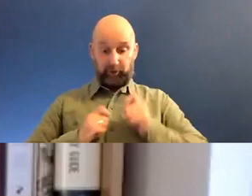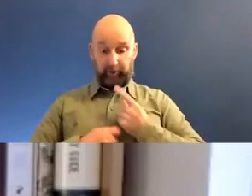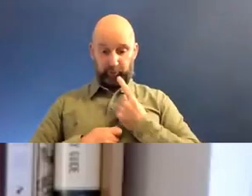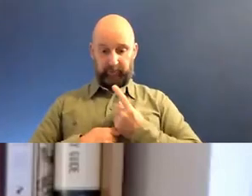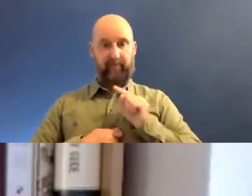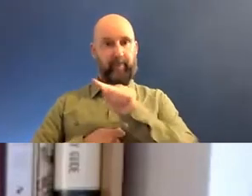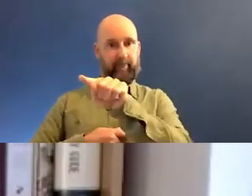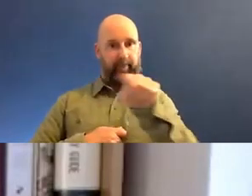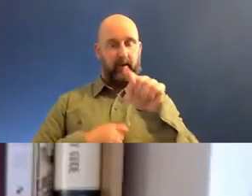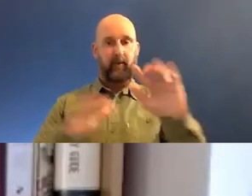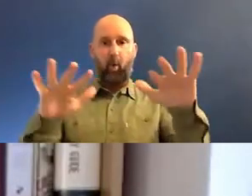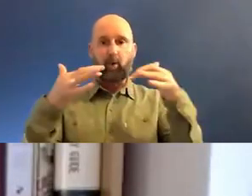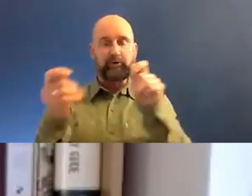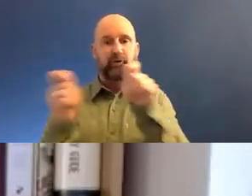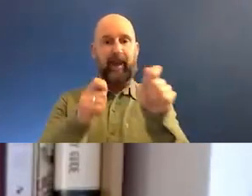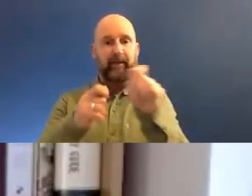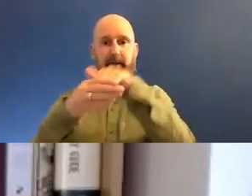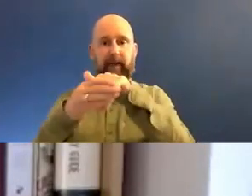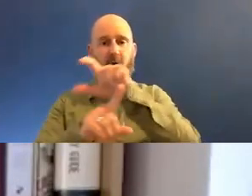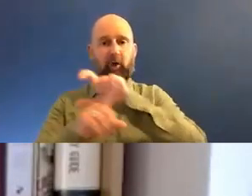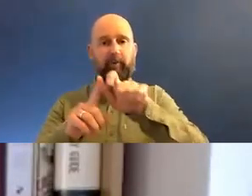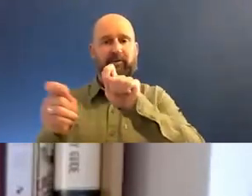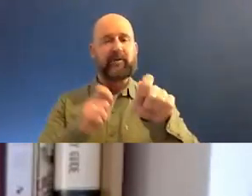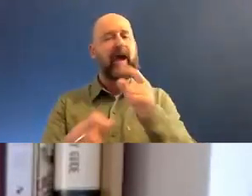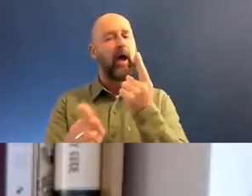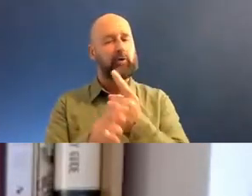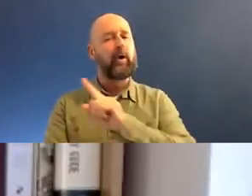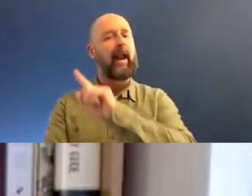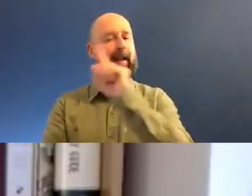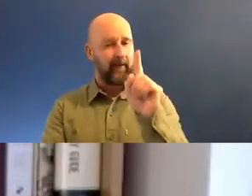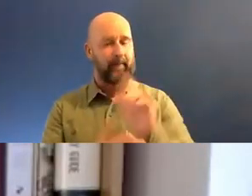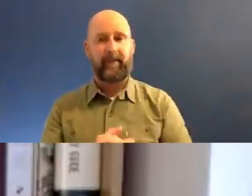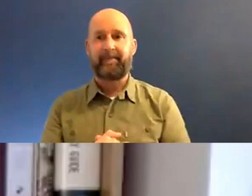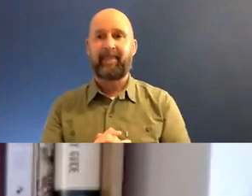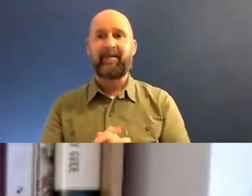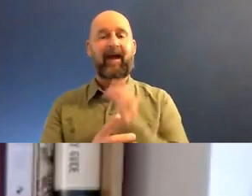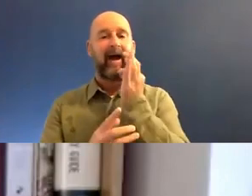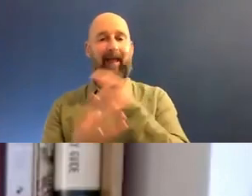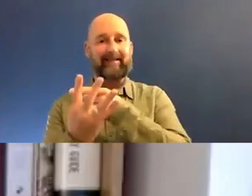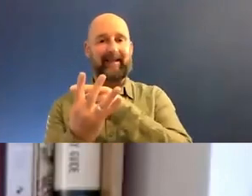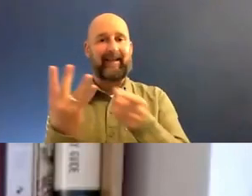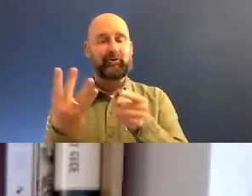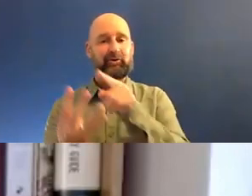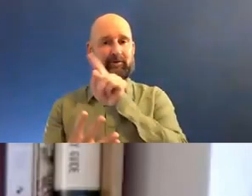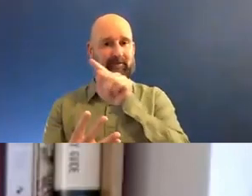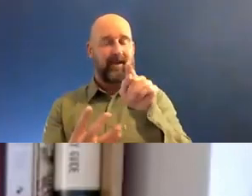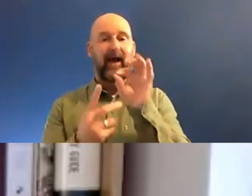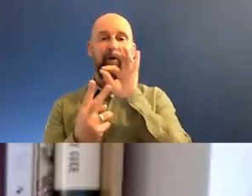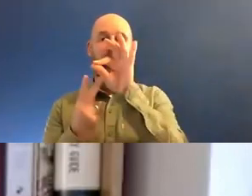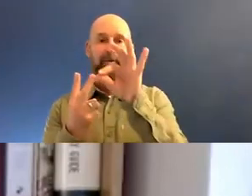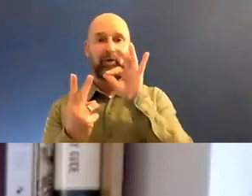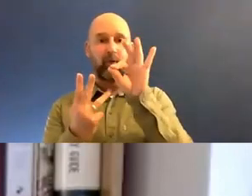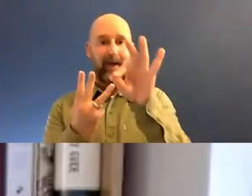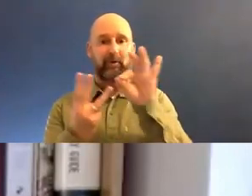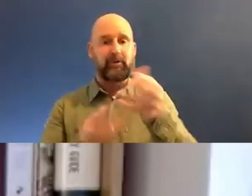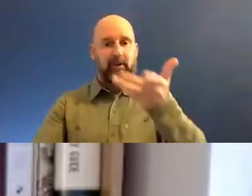other people and in communities. And I think we'll probably come back to that. Now, I'm going to ask each of our panelists a particular question to allow them to